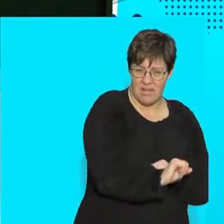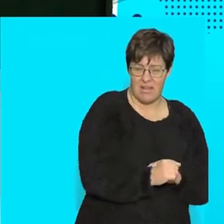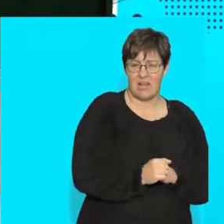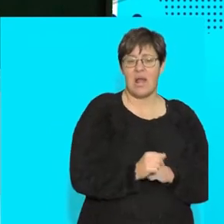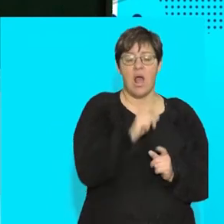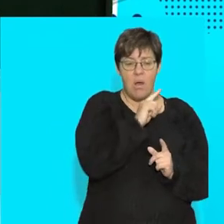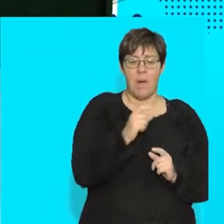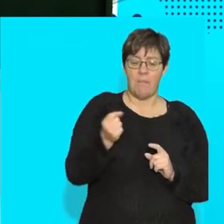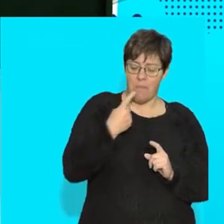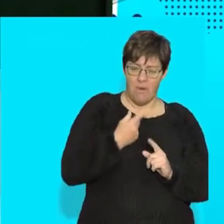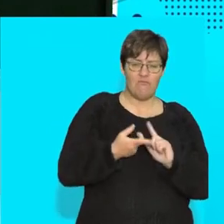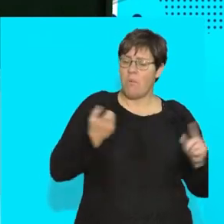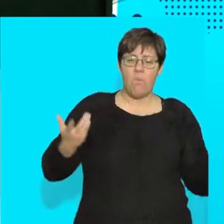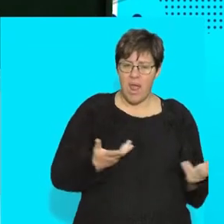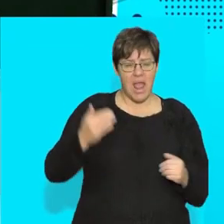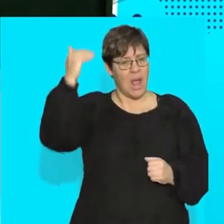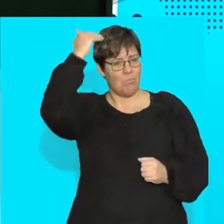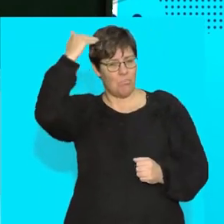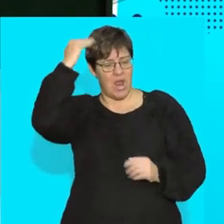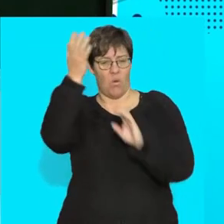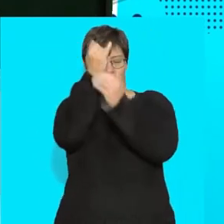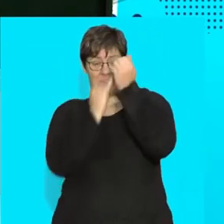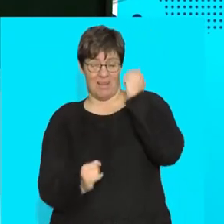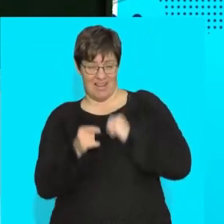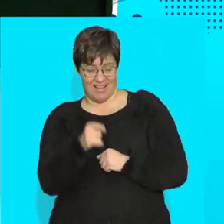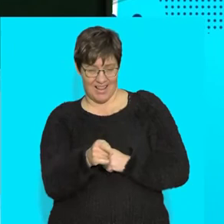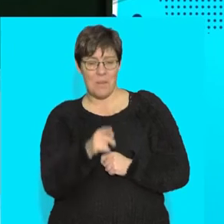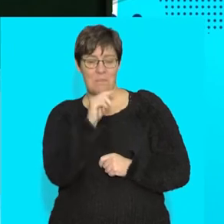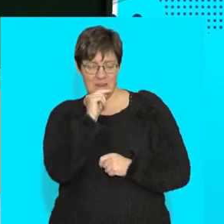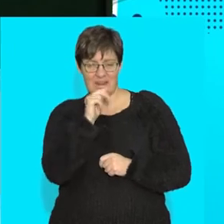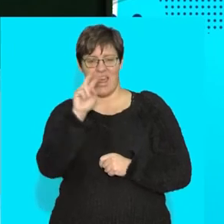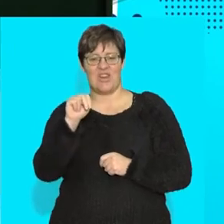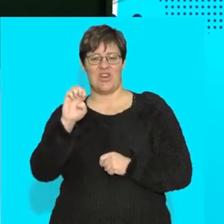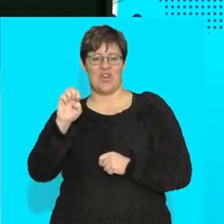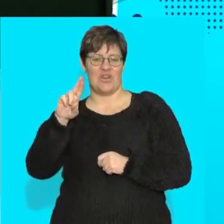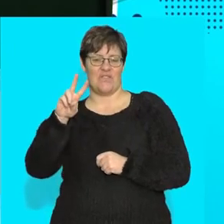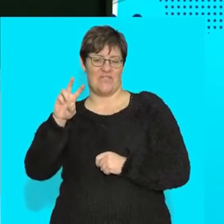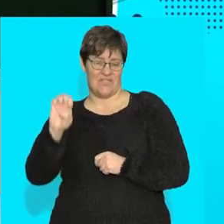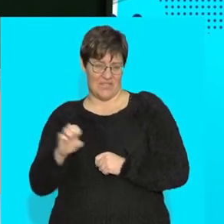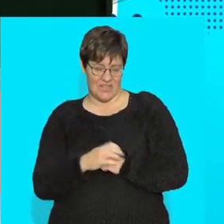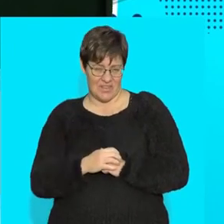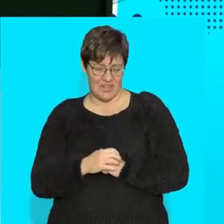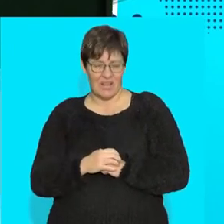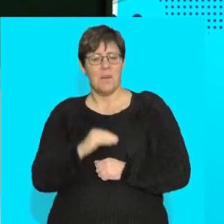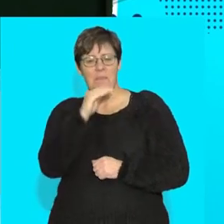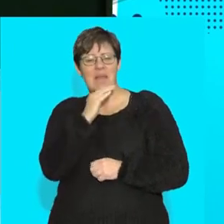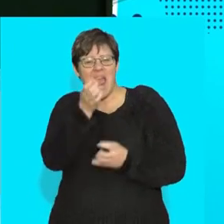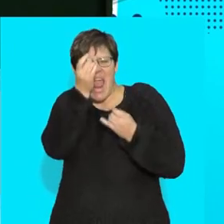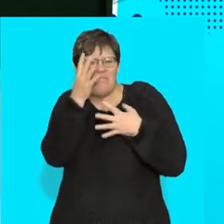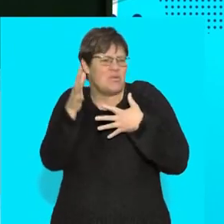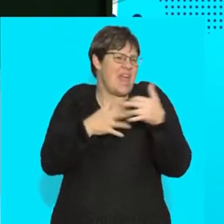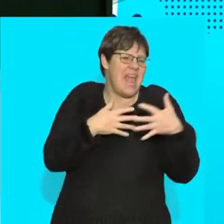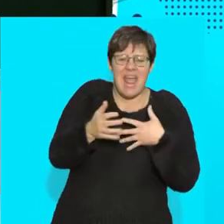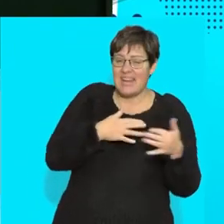the message come from? The brain or the spinal cord, which is the nerve. Any kind of information,